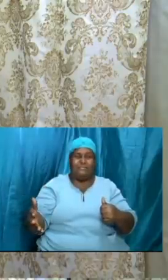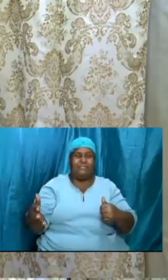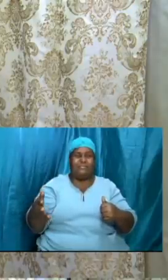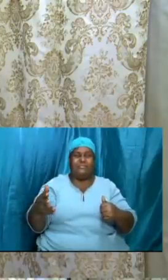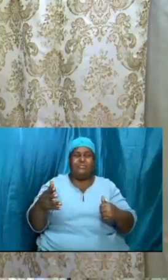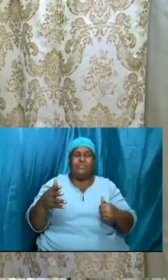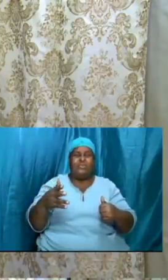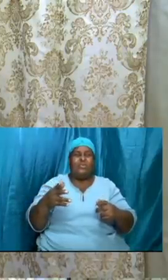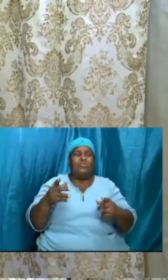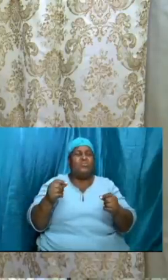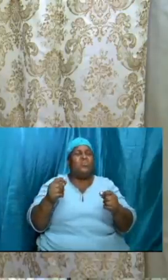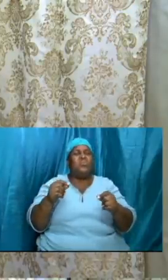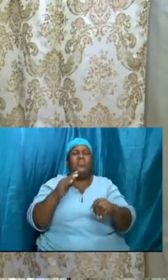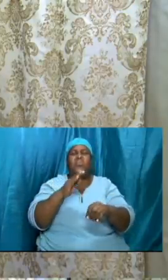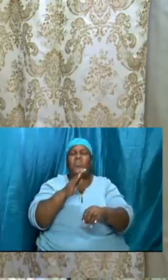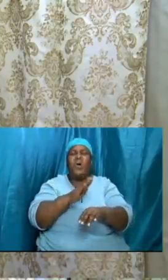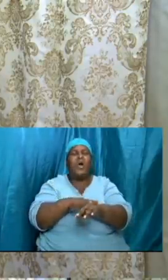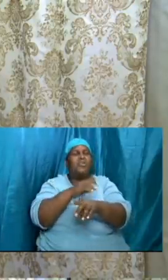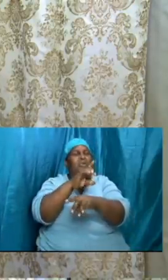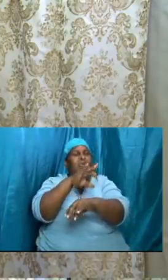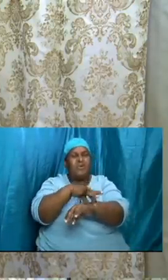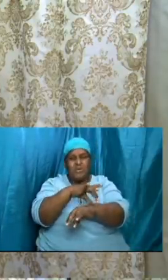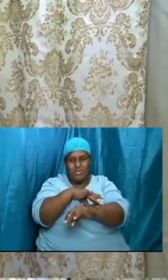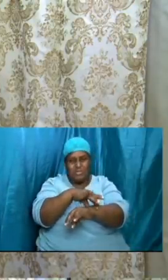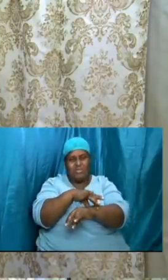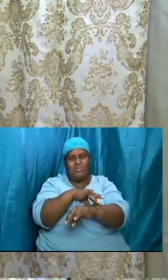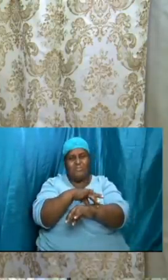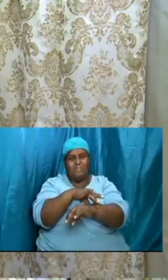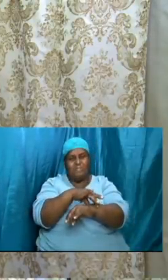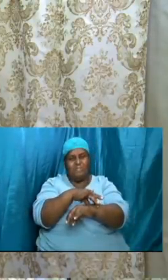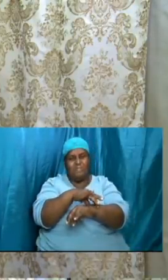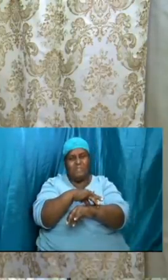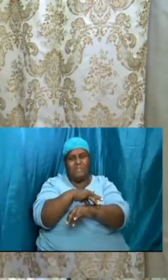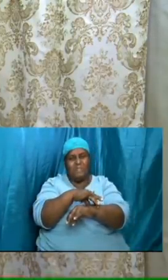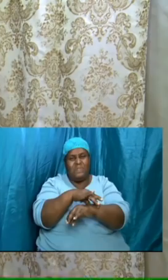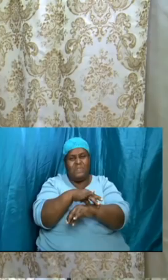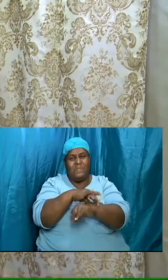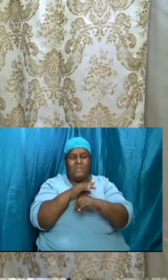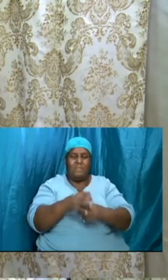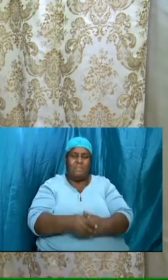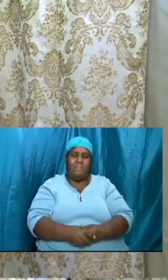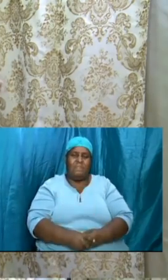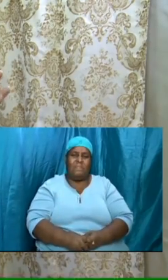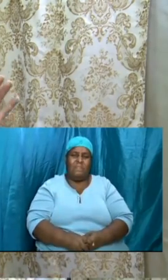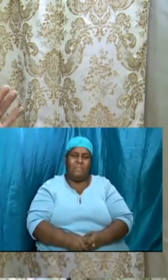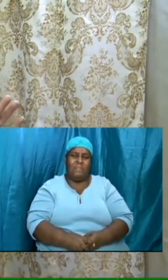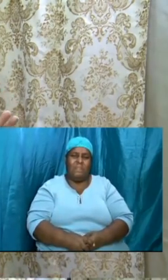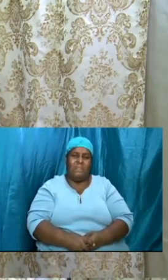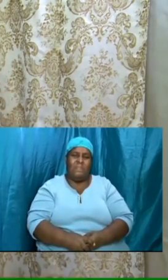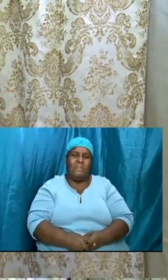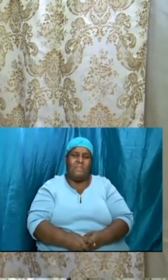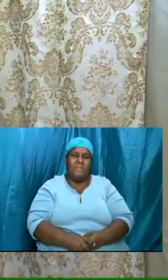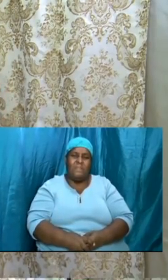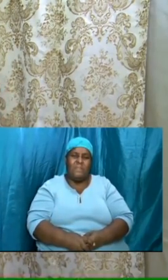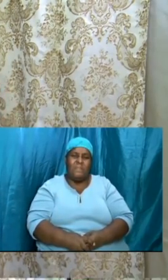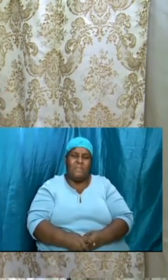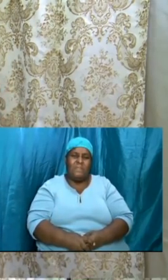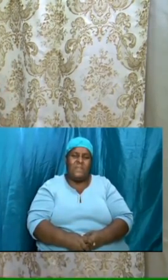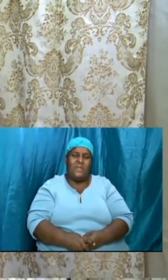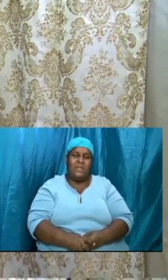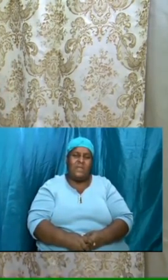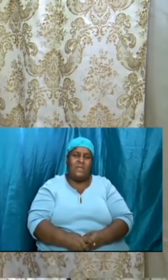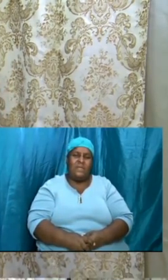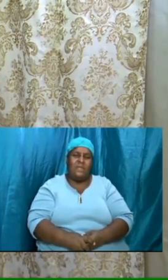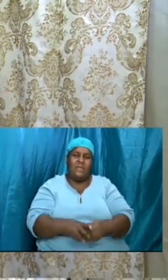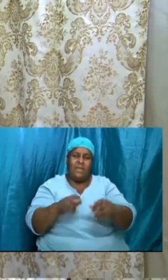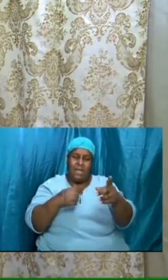here on earth and i am going to go back through that just to bring some clarity just to